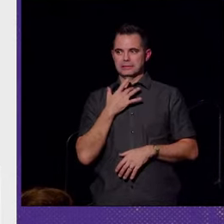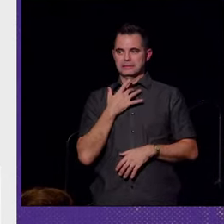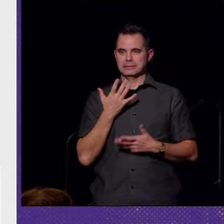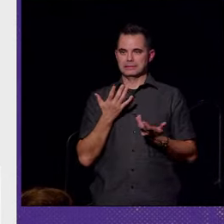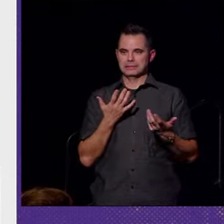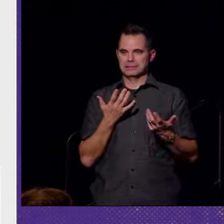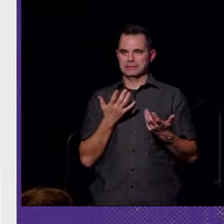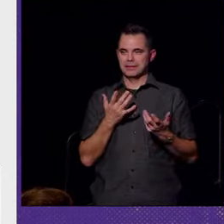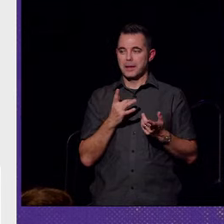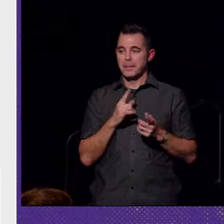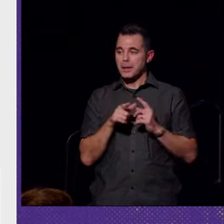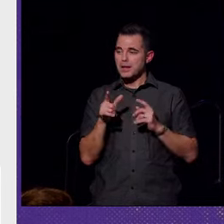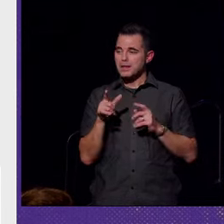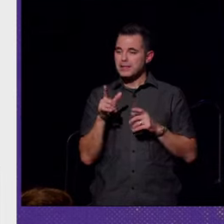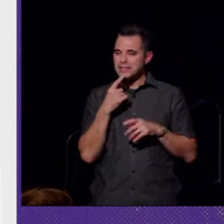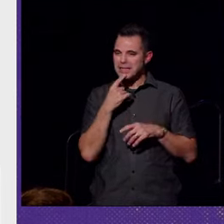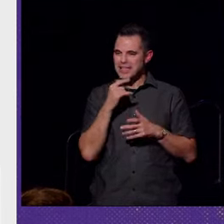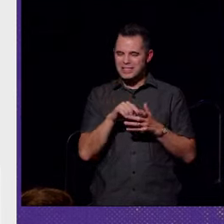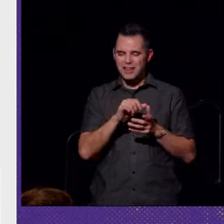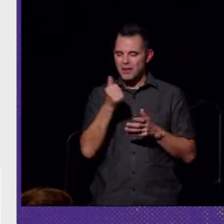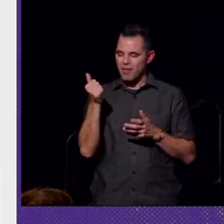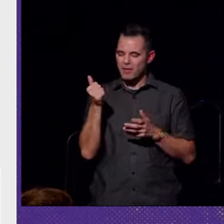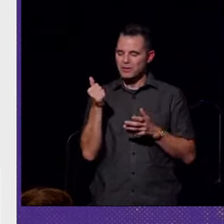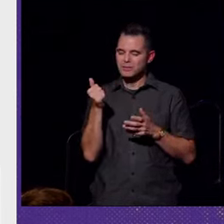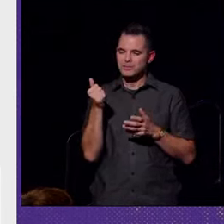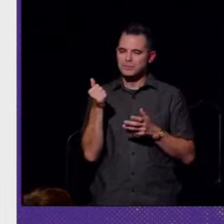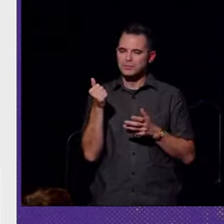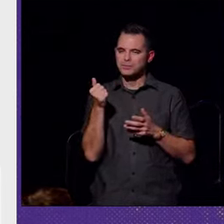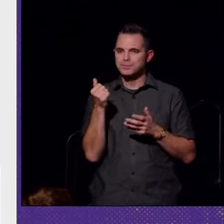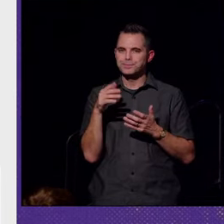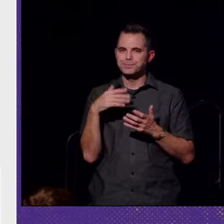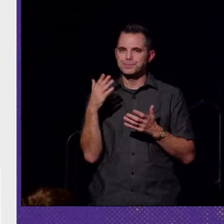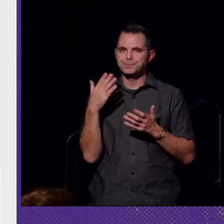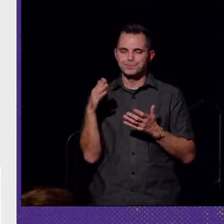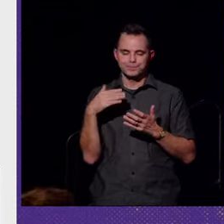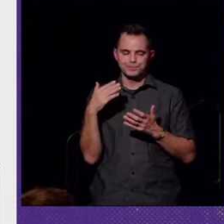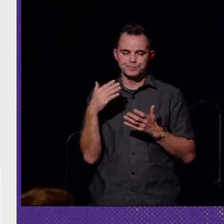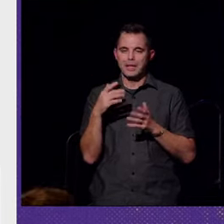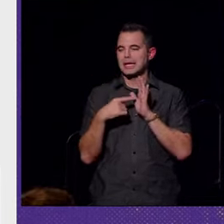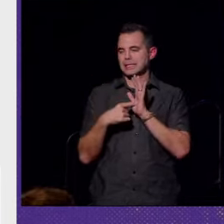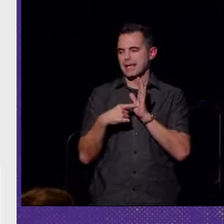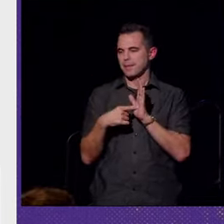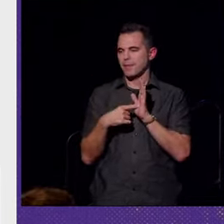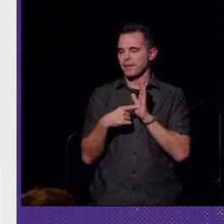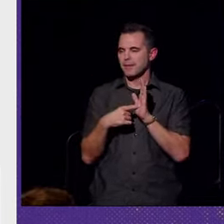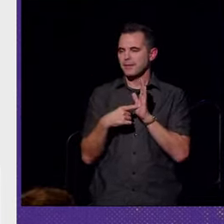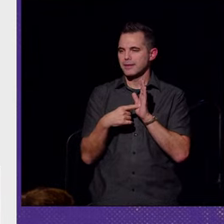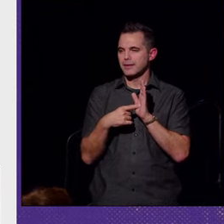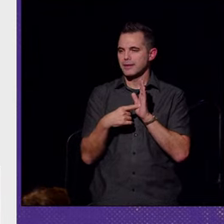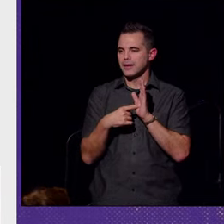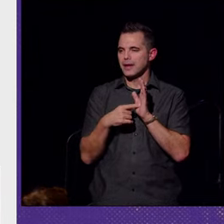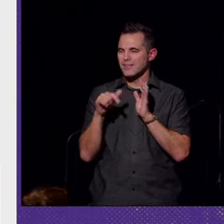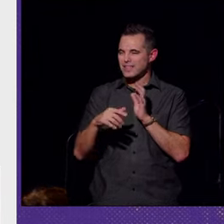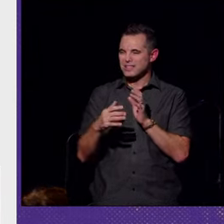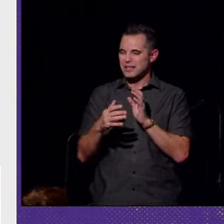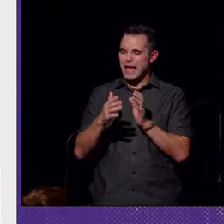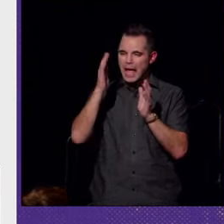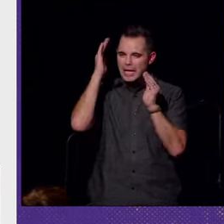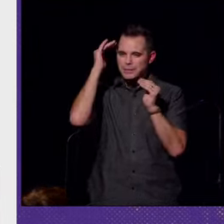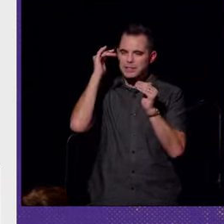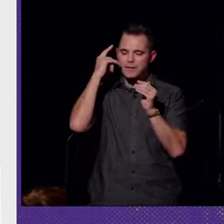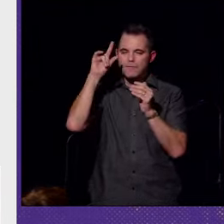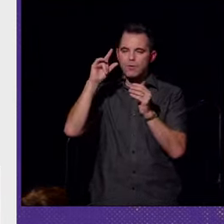But in the same, this is just another example of this expectation